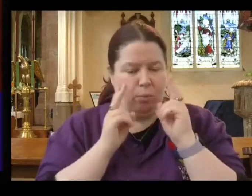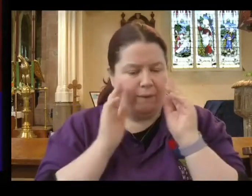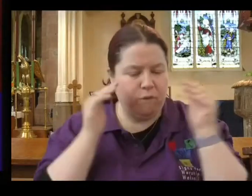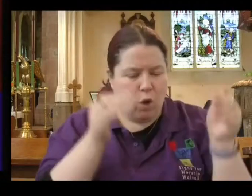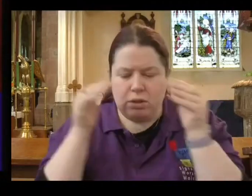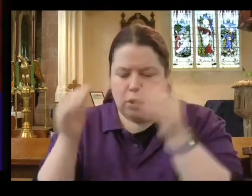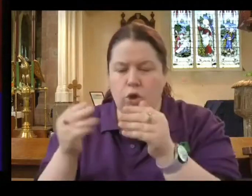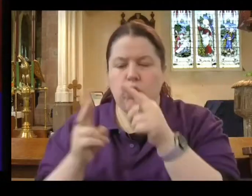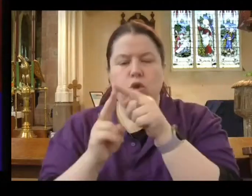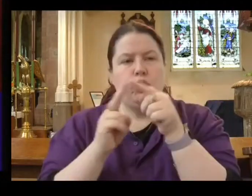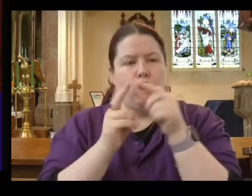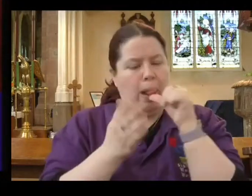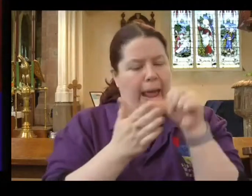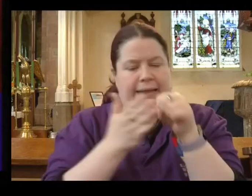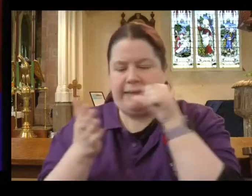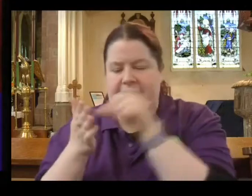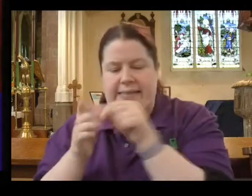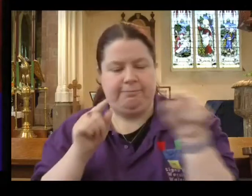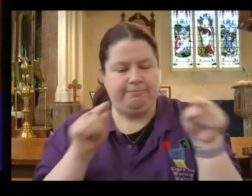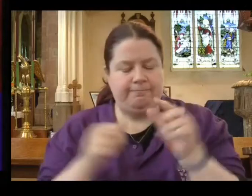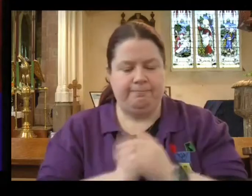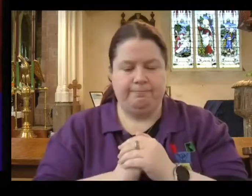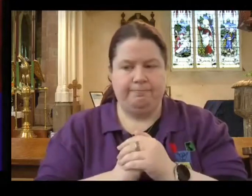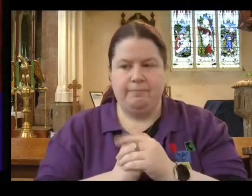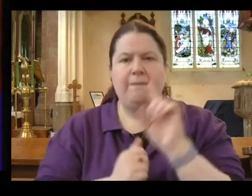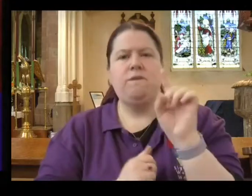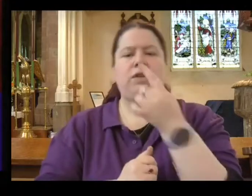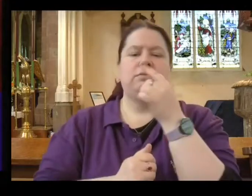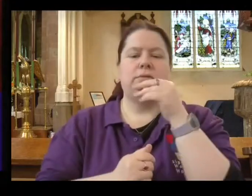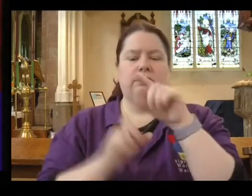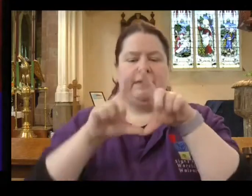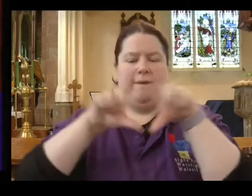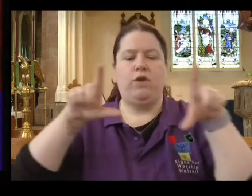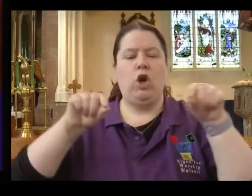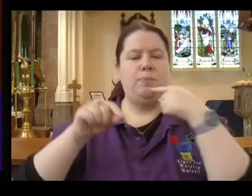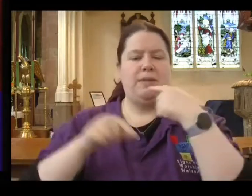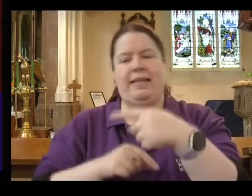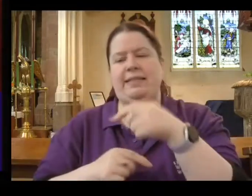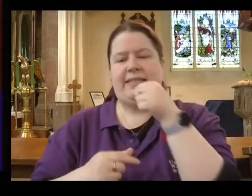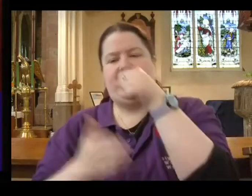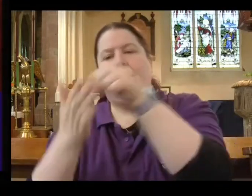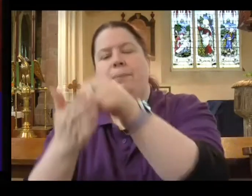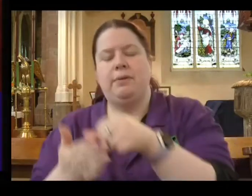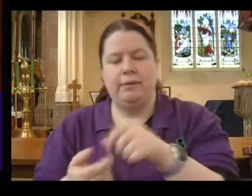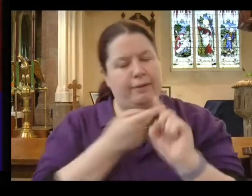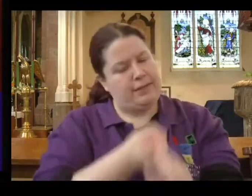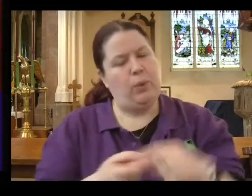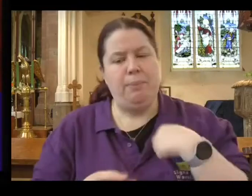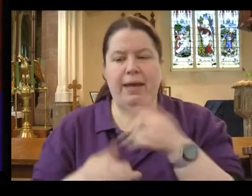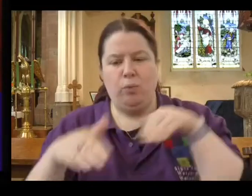But before that, what did the envelope say to the stamp? Stick with me and we'll go places.